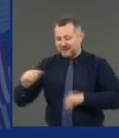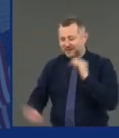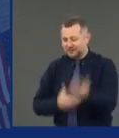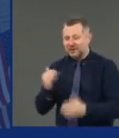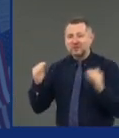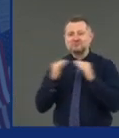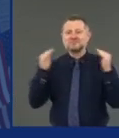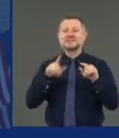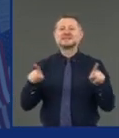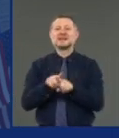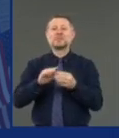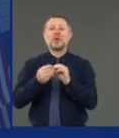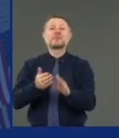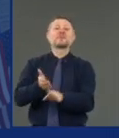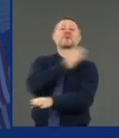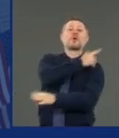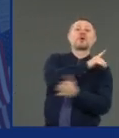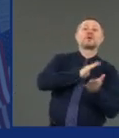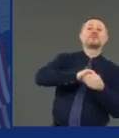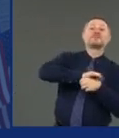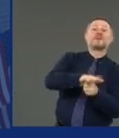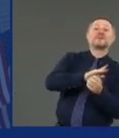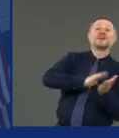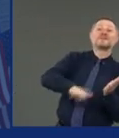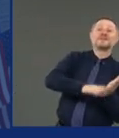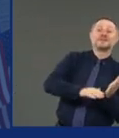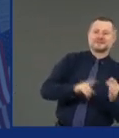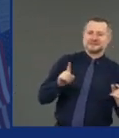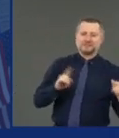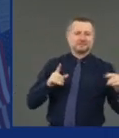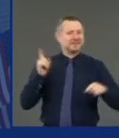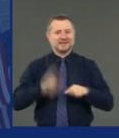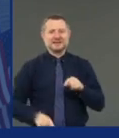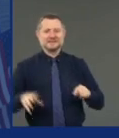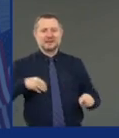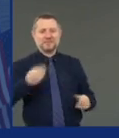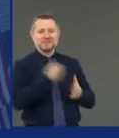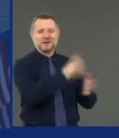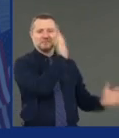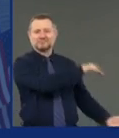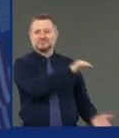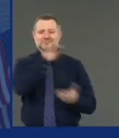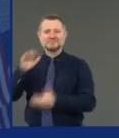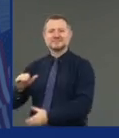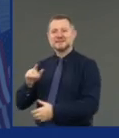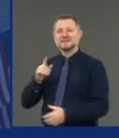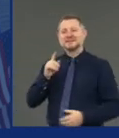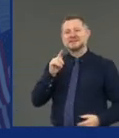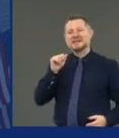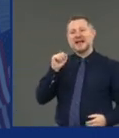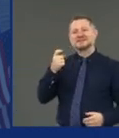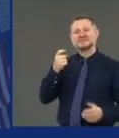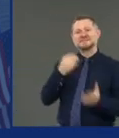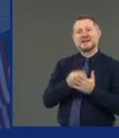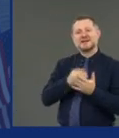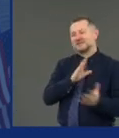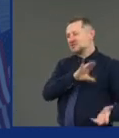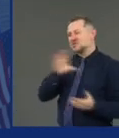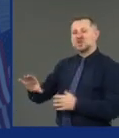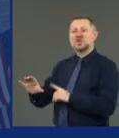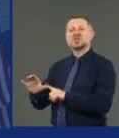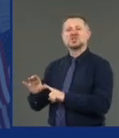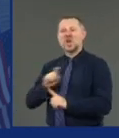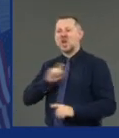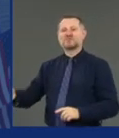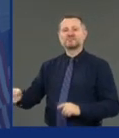gift from the taxpayer and then lay off Americans who are going to then file for uninsurance paid